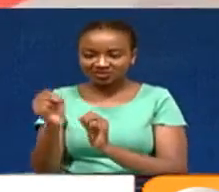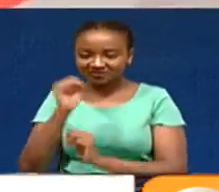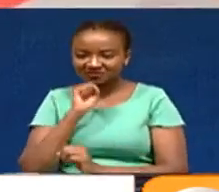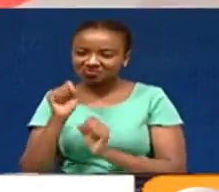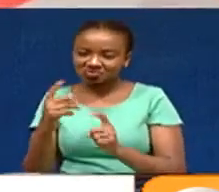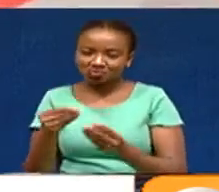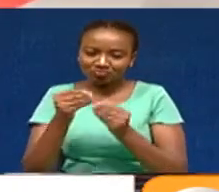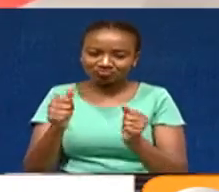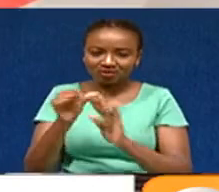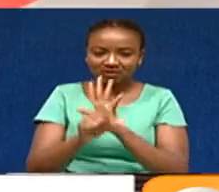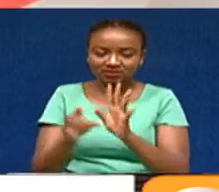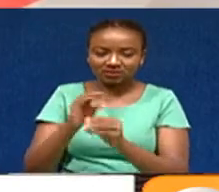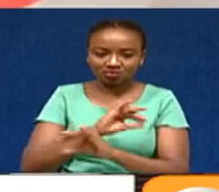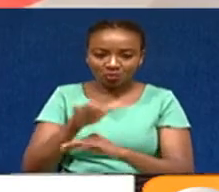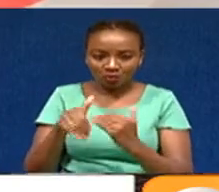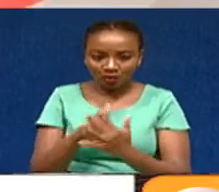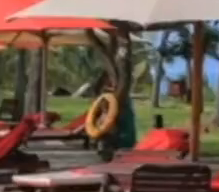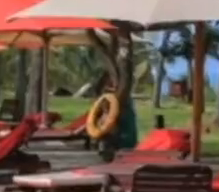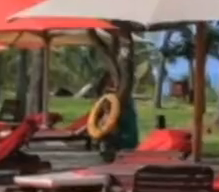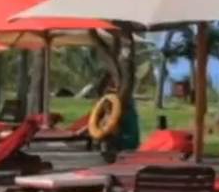least. Faizal Ahmed, Citizen TV, Nairobi.